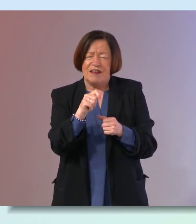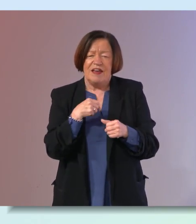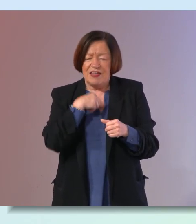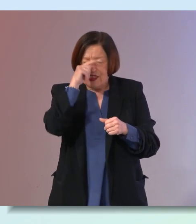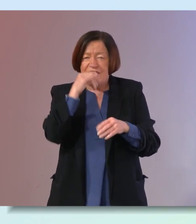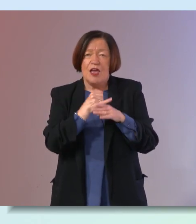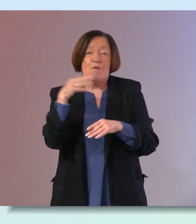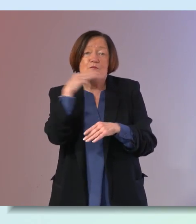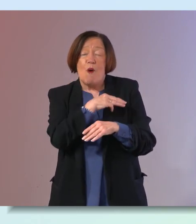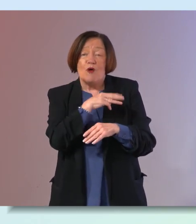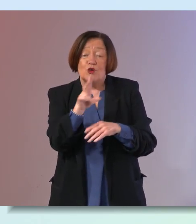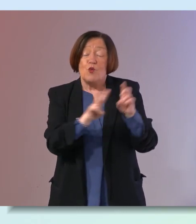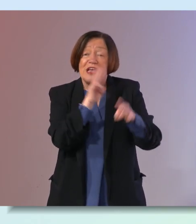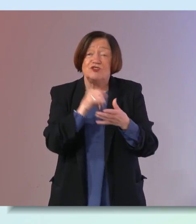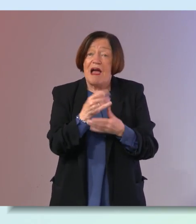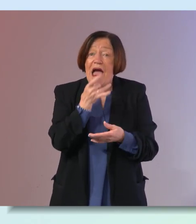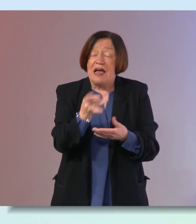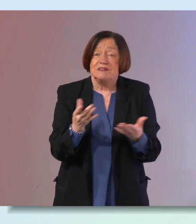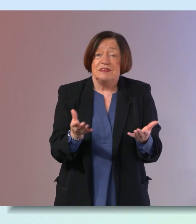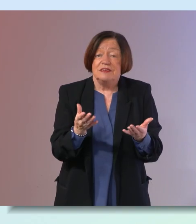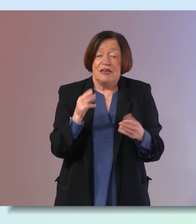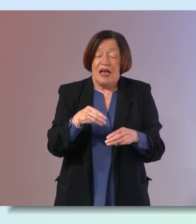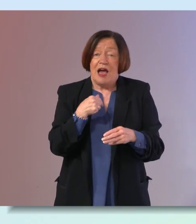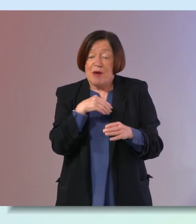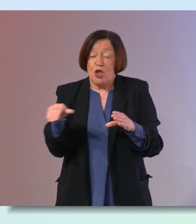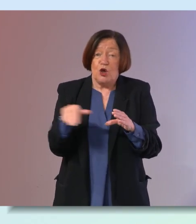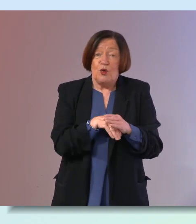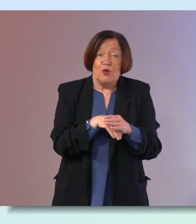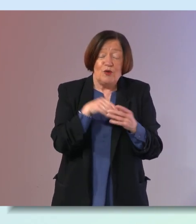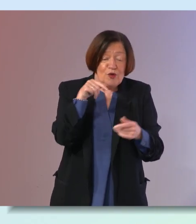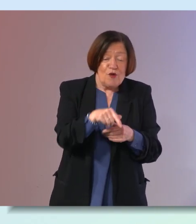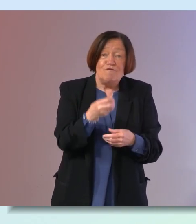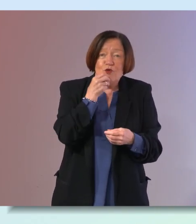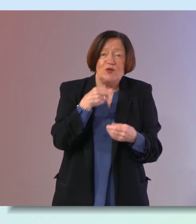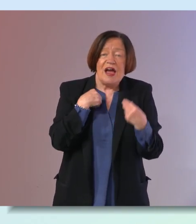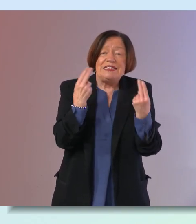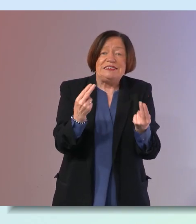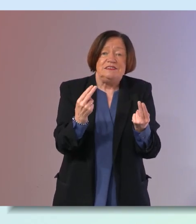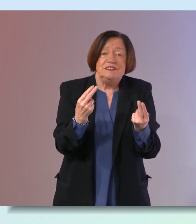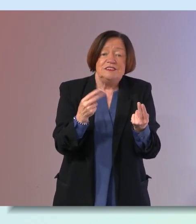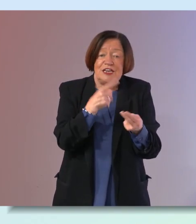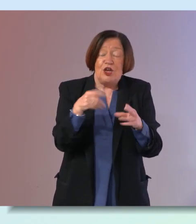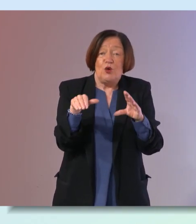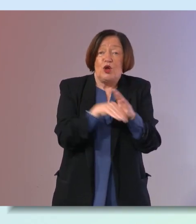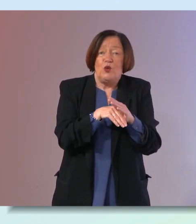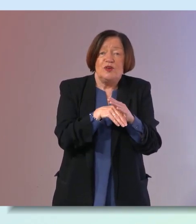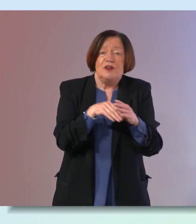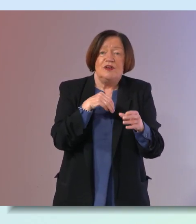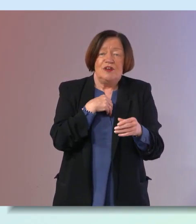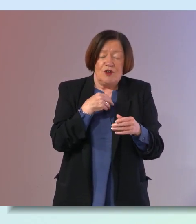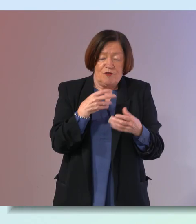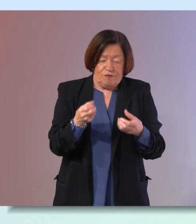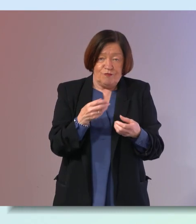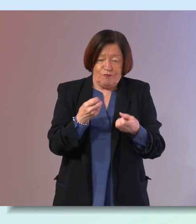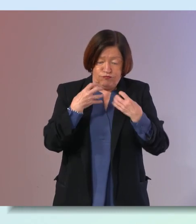more important question to answer to ask is am i including all the foods that i need to be uh including to fuel my